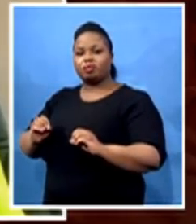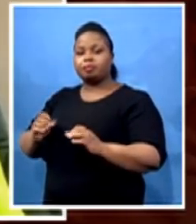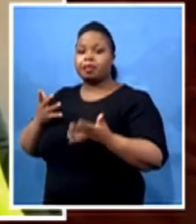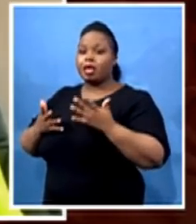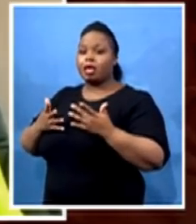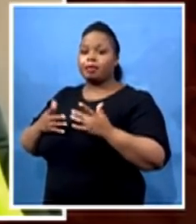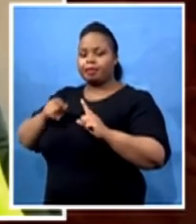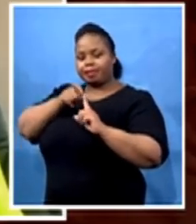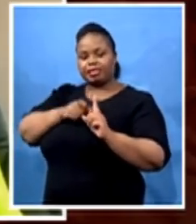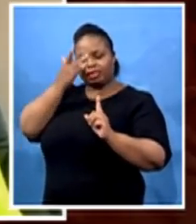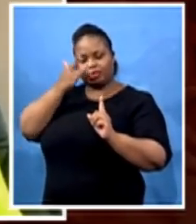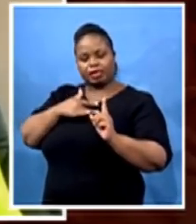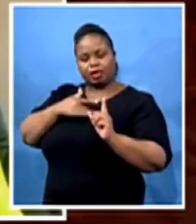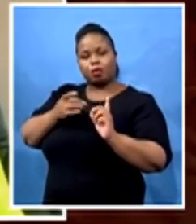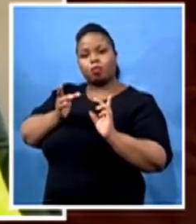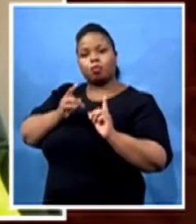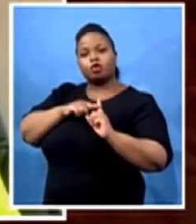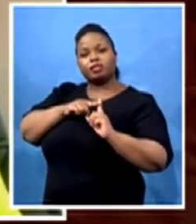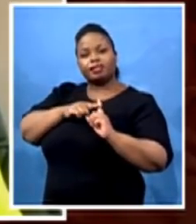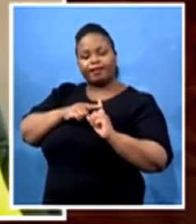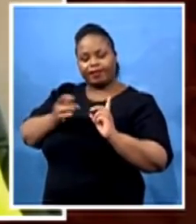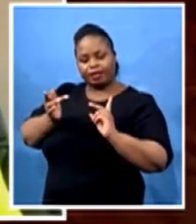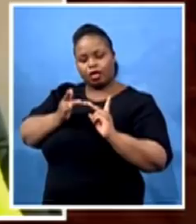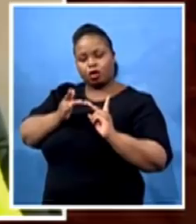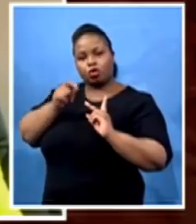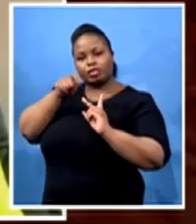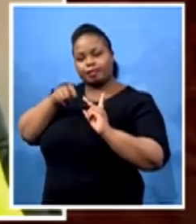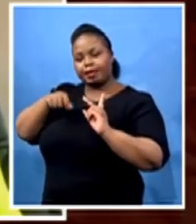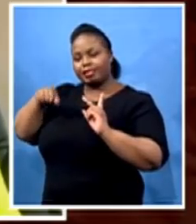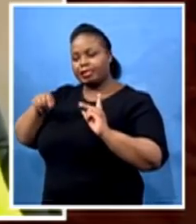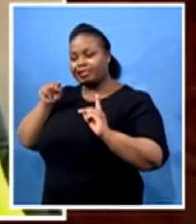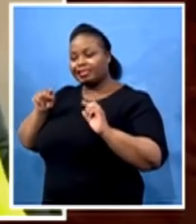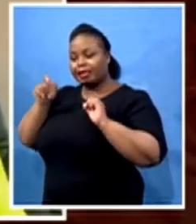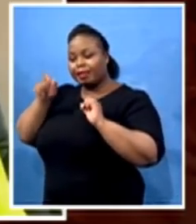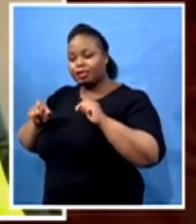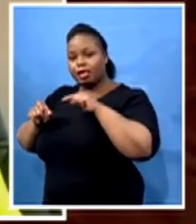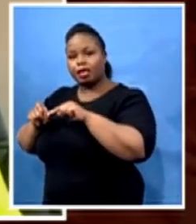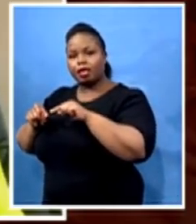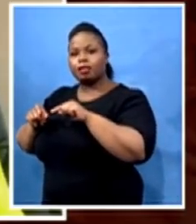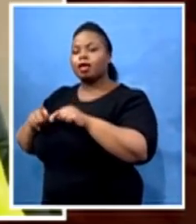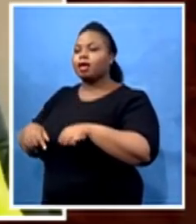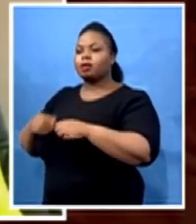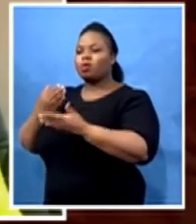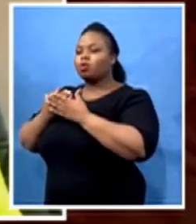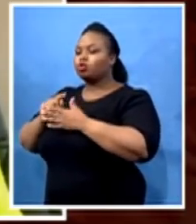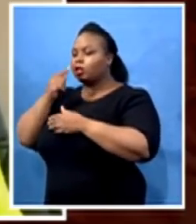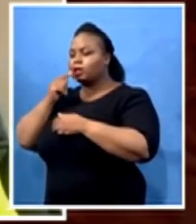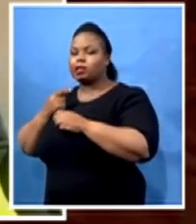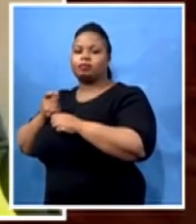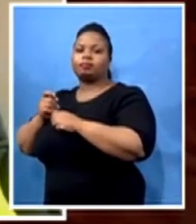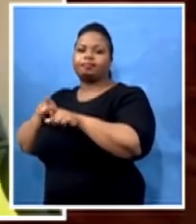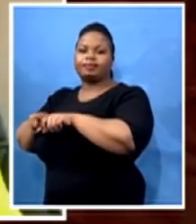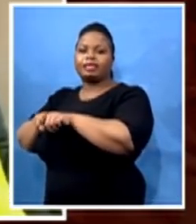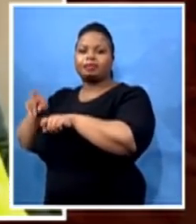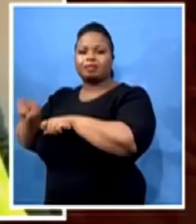is a huge backlog because when you look at our laboratories, they are now prioritizing those who are admitted in the hospital